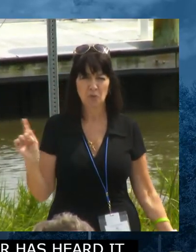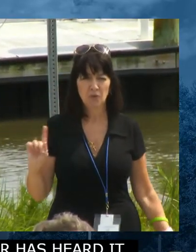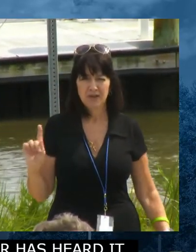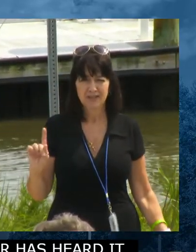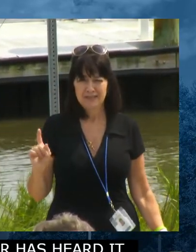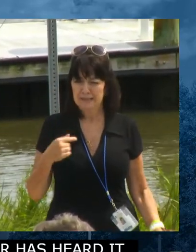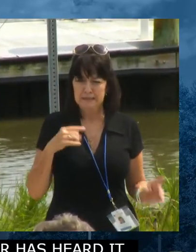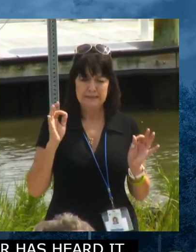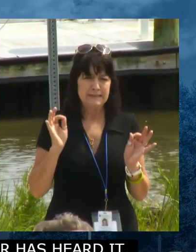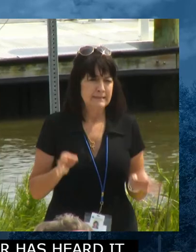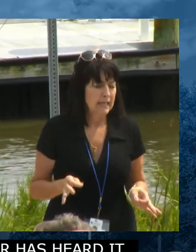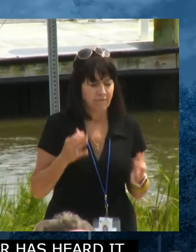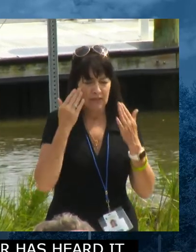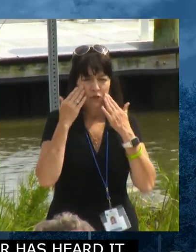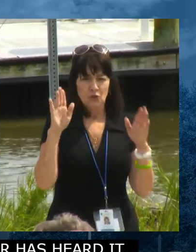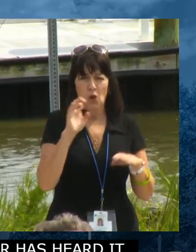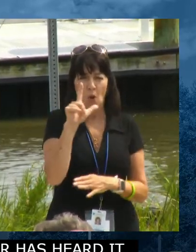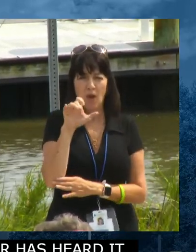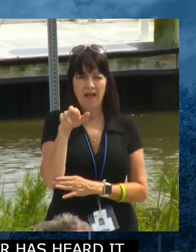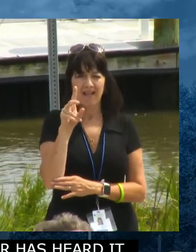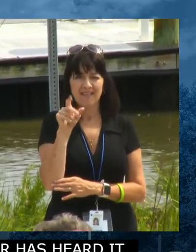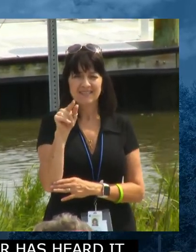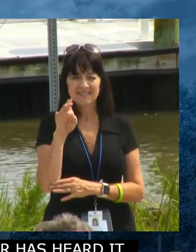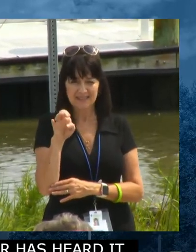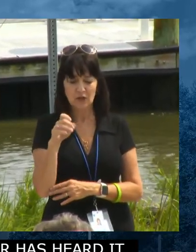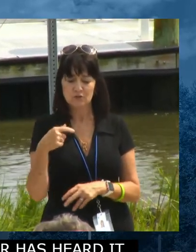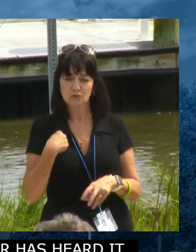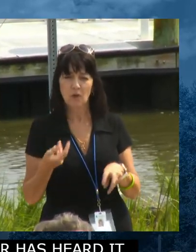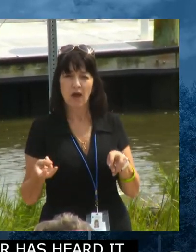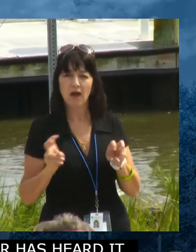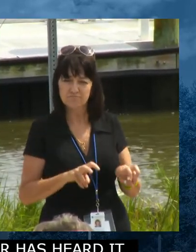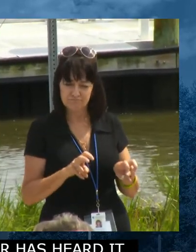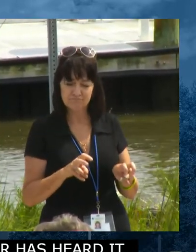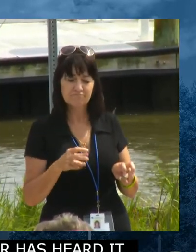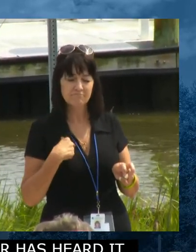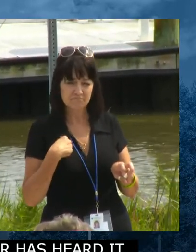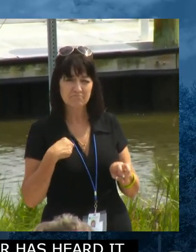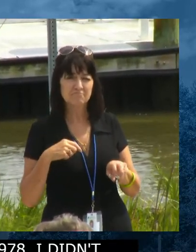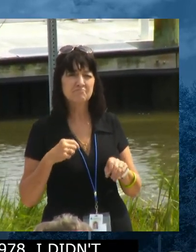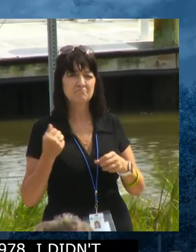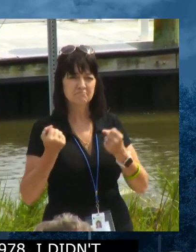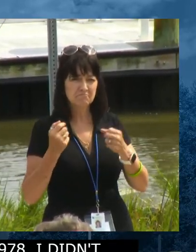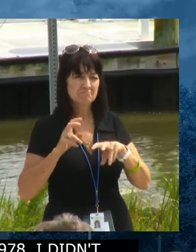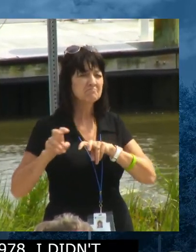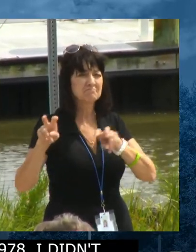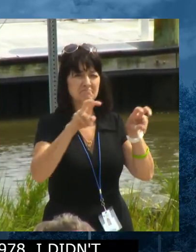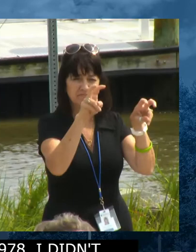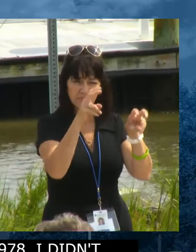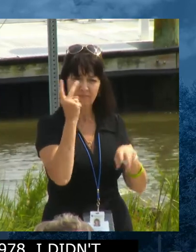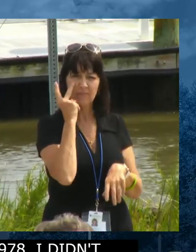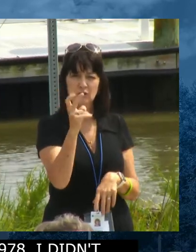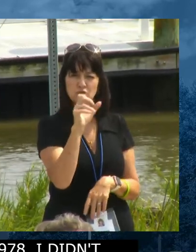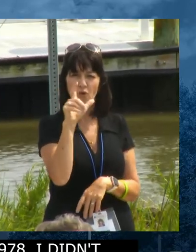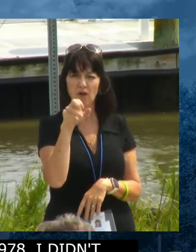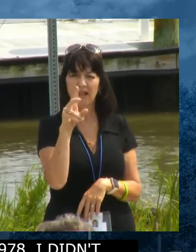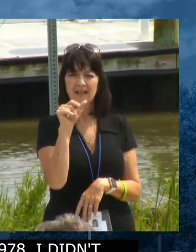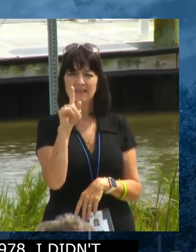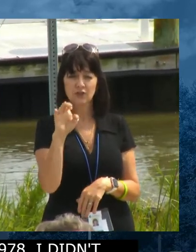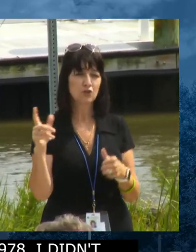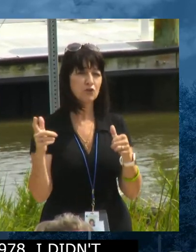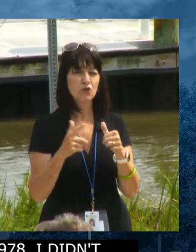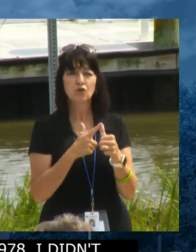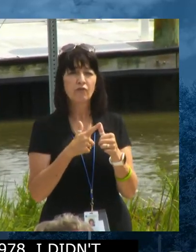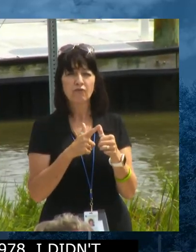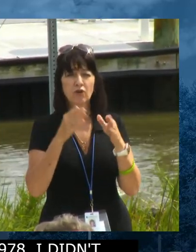heck didn't know where Ellendale was. So I went riding to see what my new troop territory was. So I went to Ellendale and the first person I talked to in Ellendale was a man